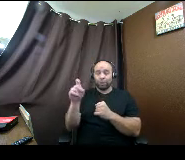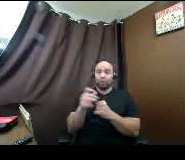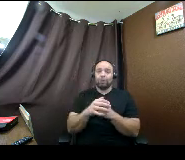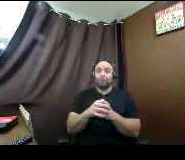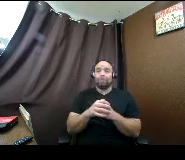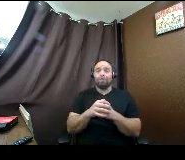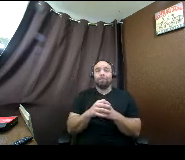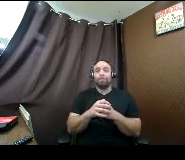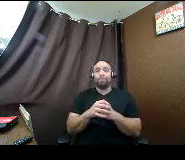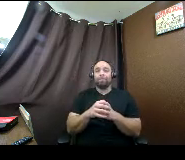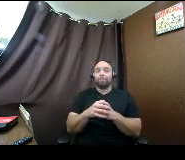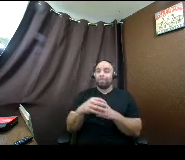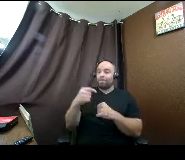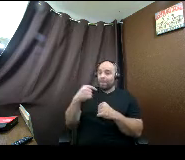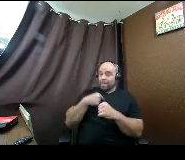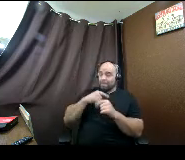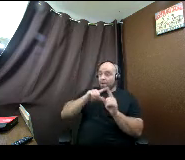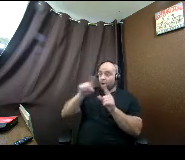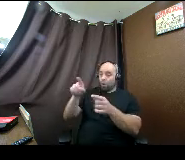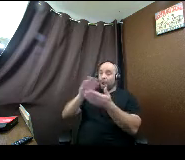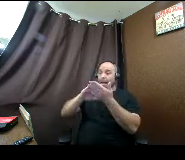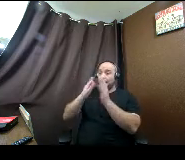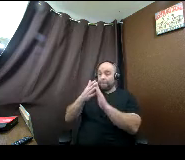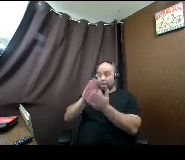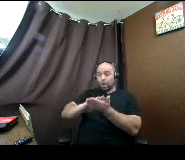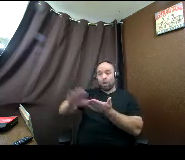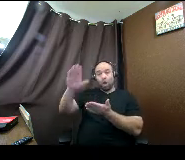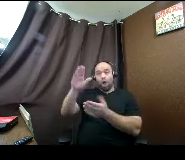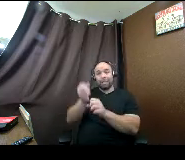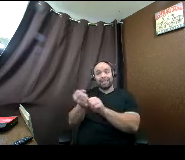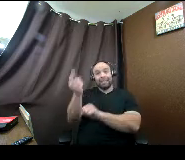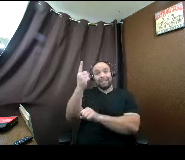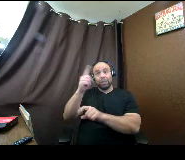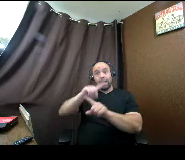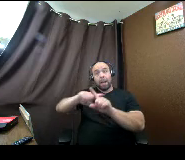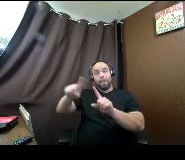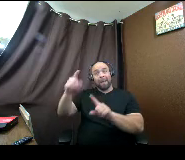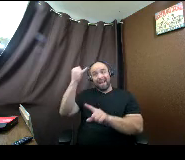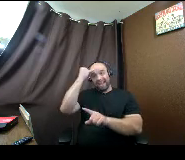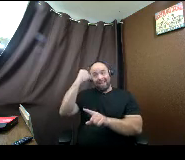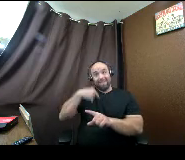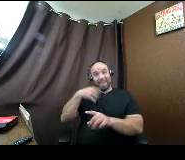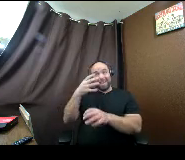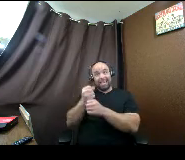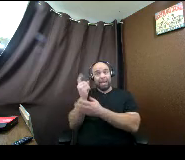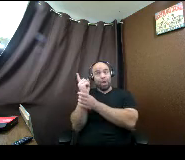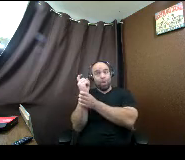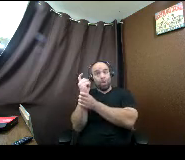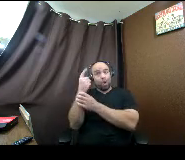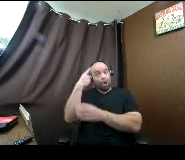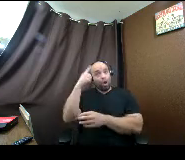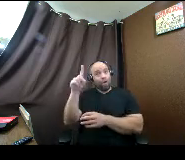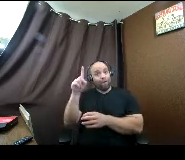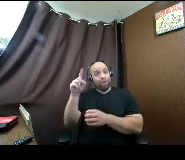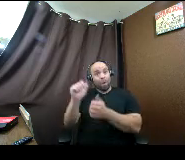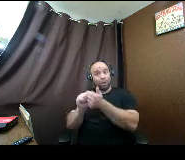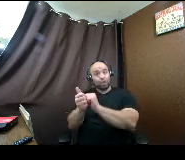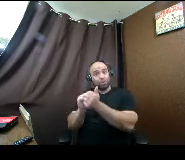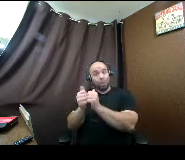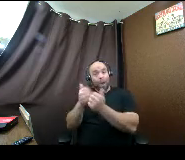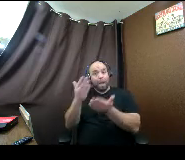I am going to community college next year. but if I get recruited for sports, I may go somewhere else. but I have no idea where.